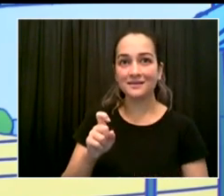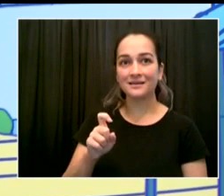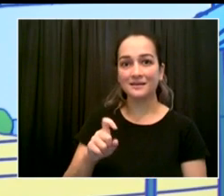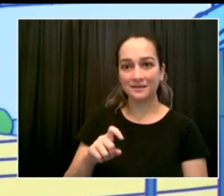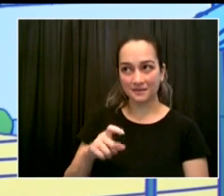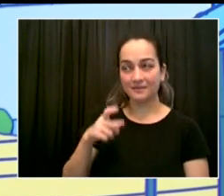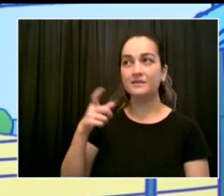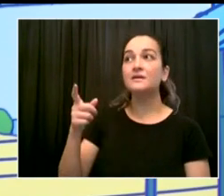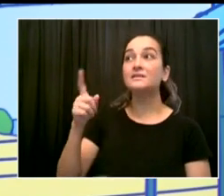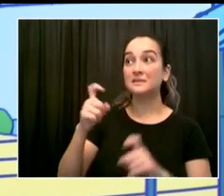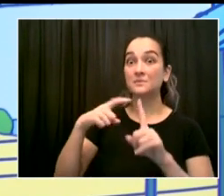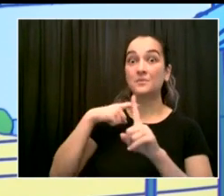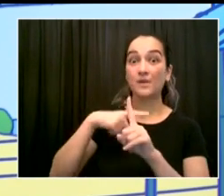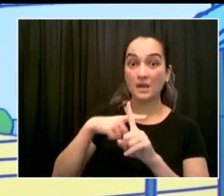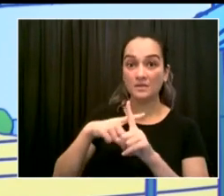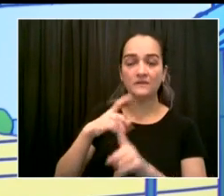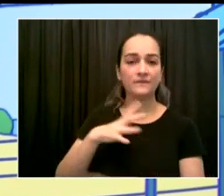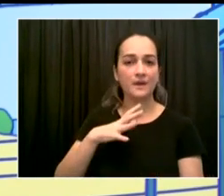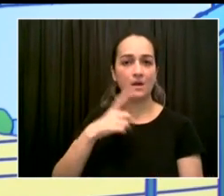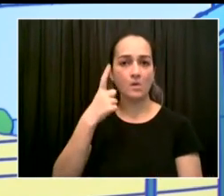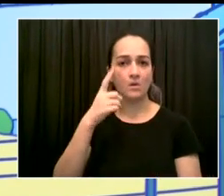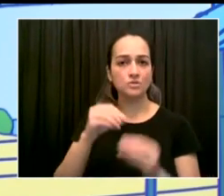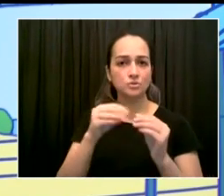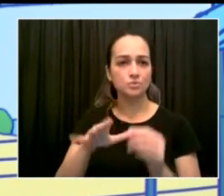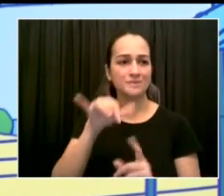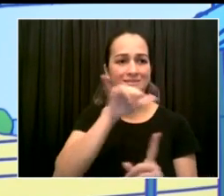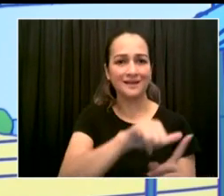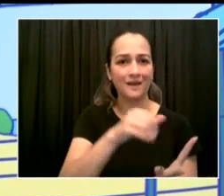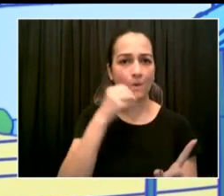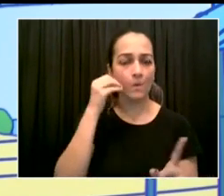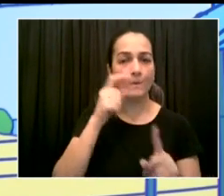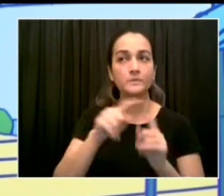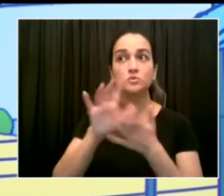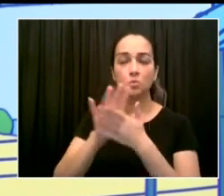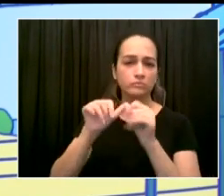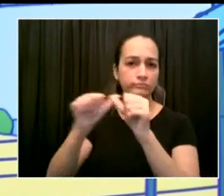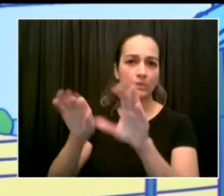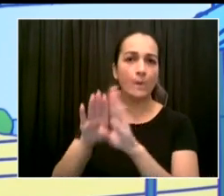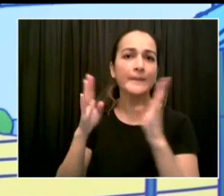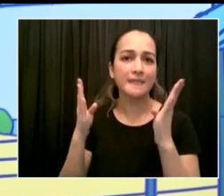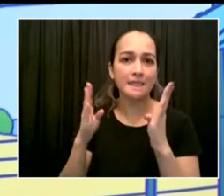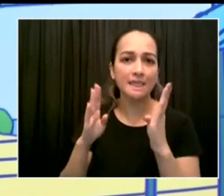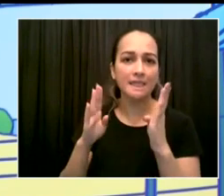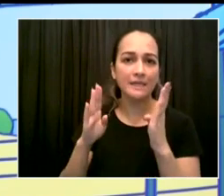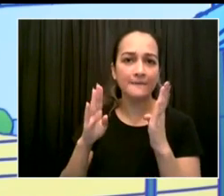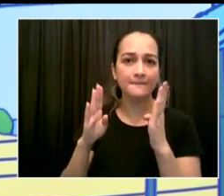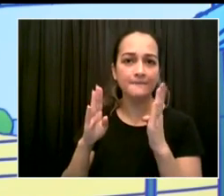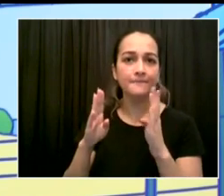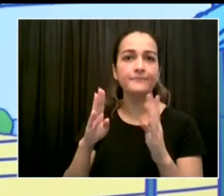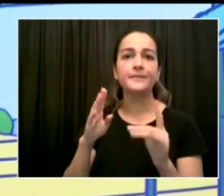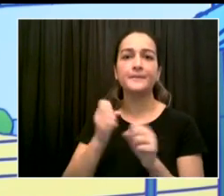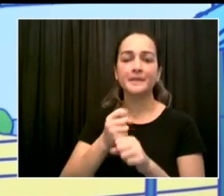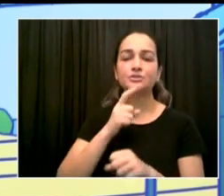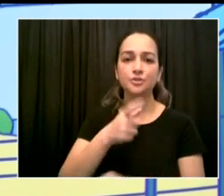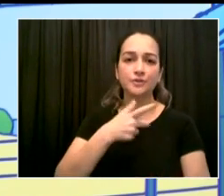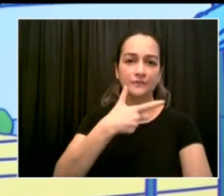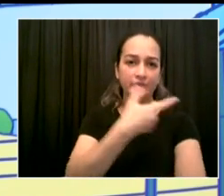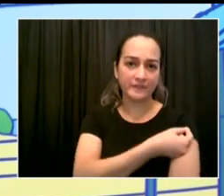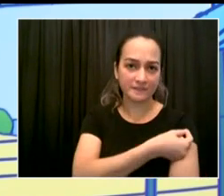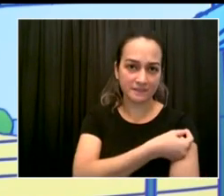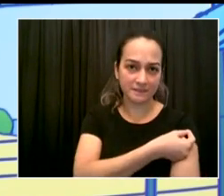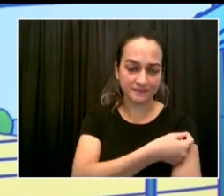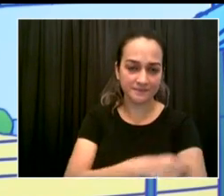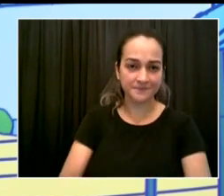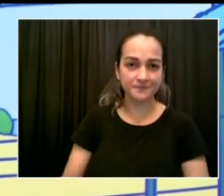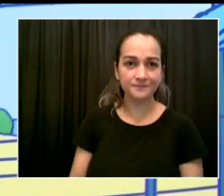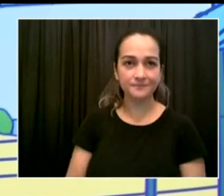sheer magnitude of the vaccination effort in this city has changed the entire reality. As you heard before,